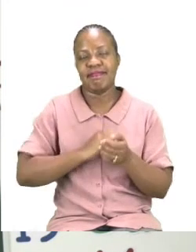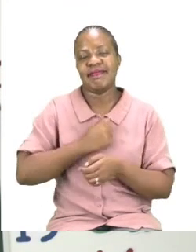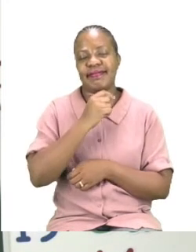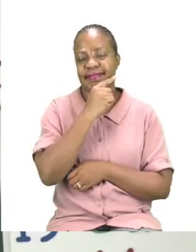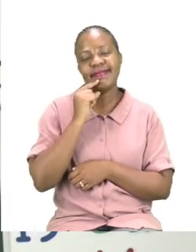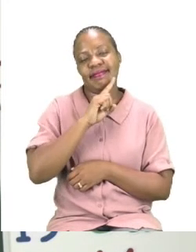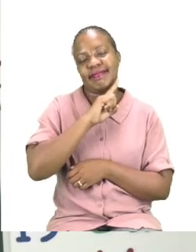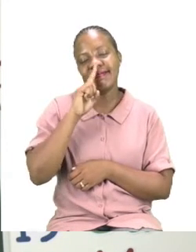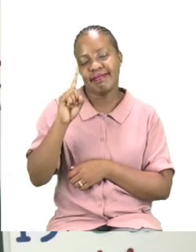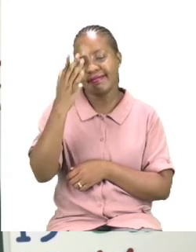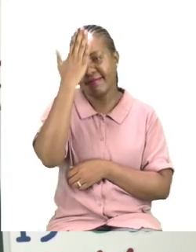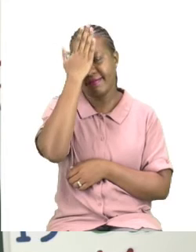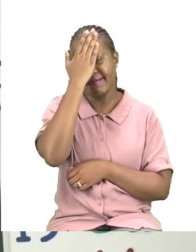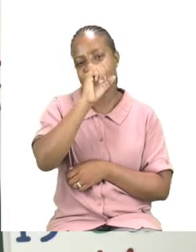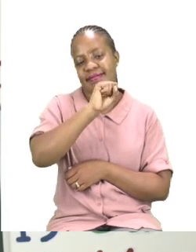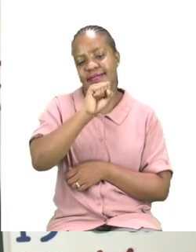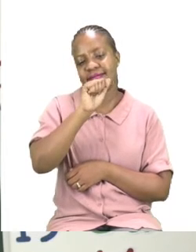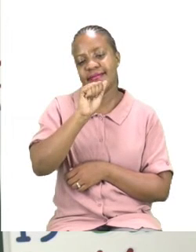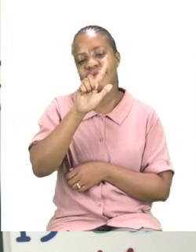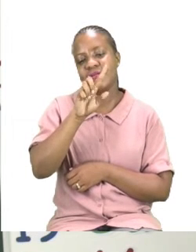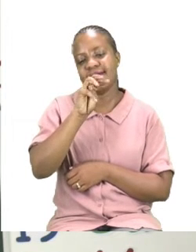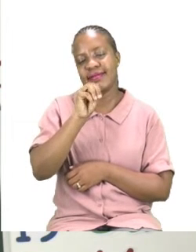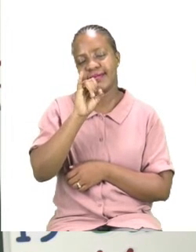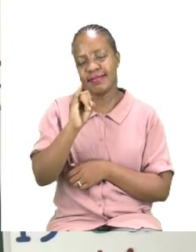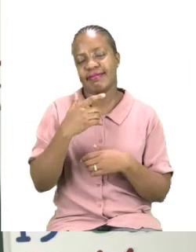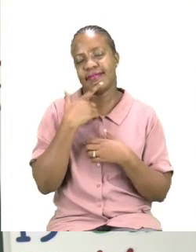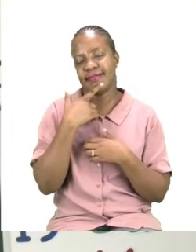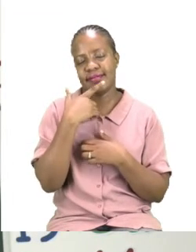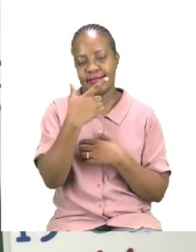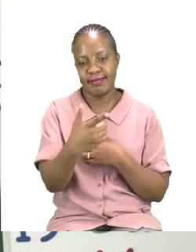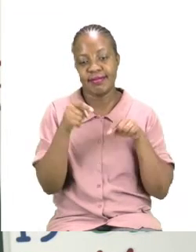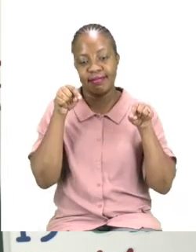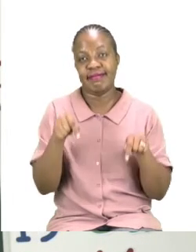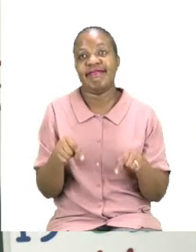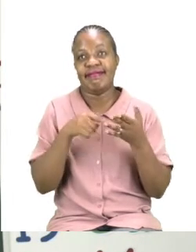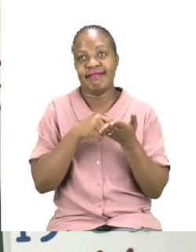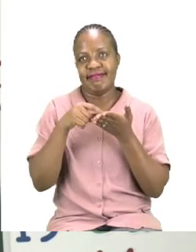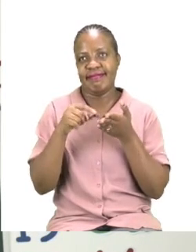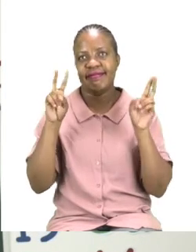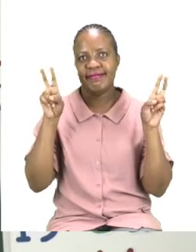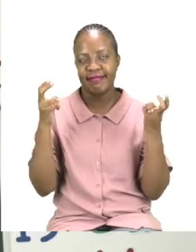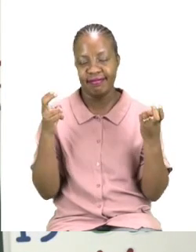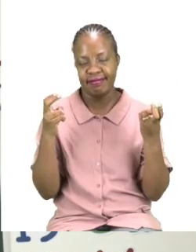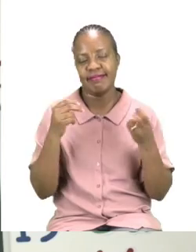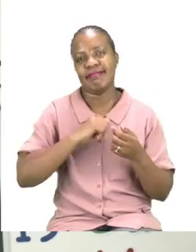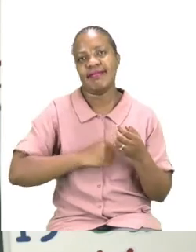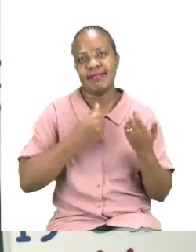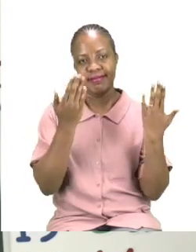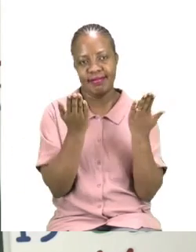and thank you so much for joining me today. Our theme this week is My School